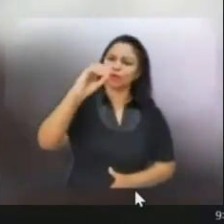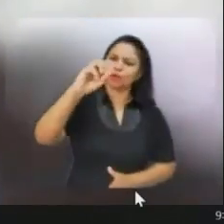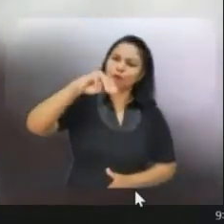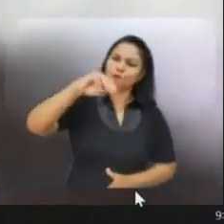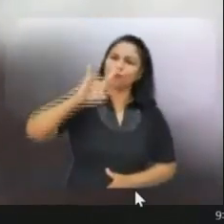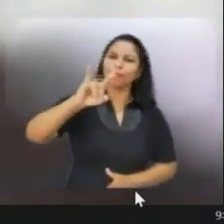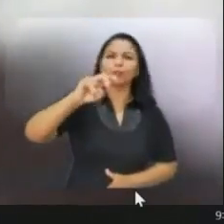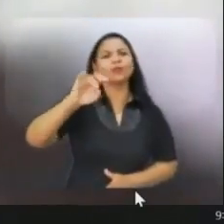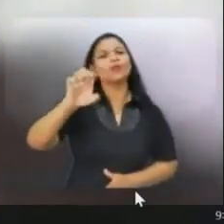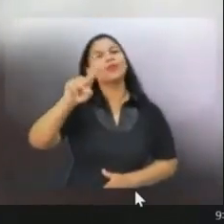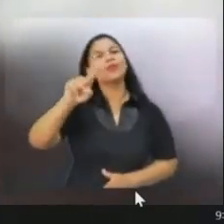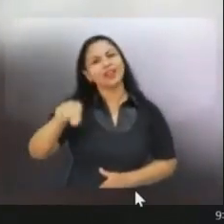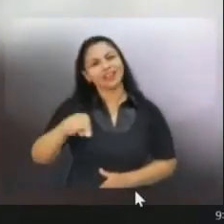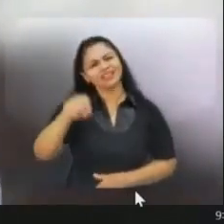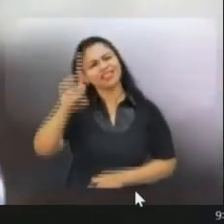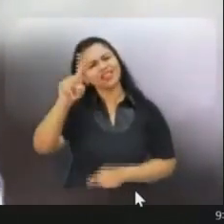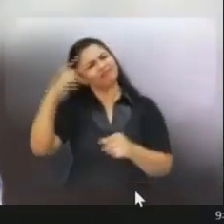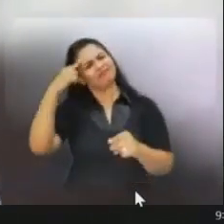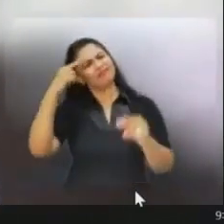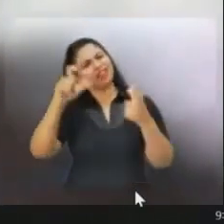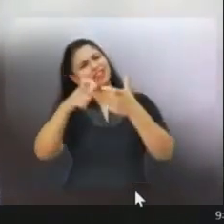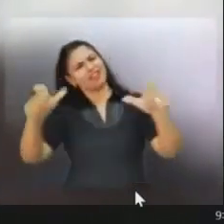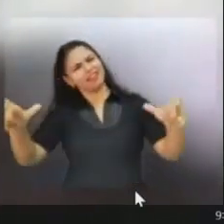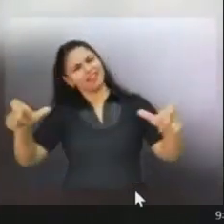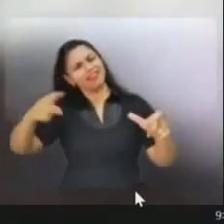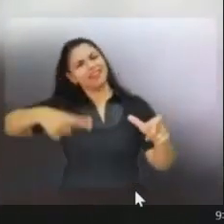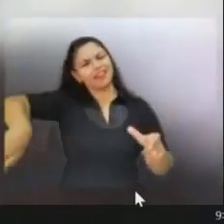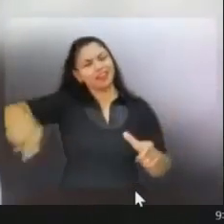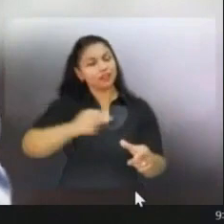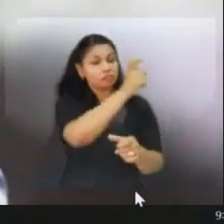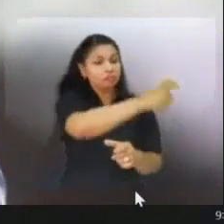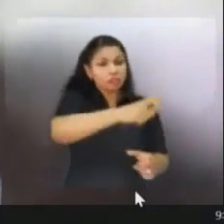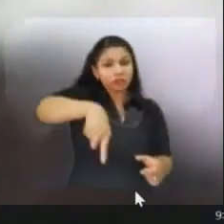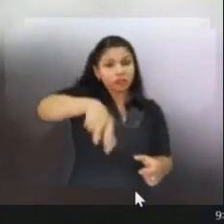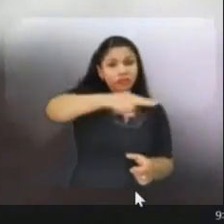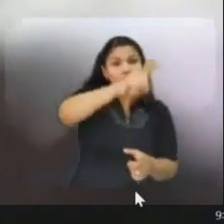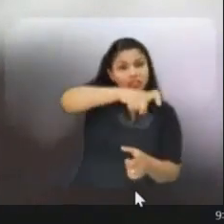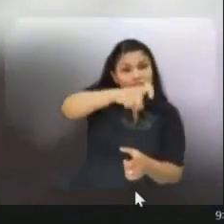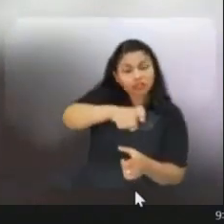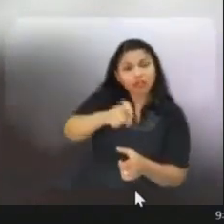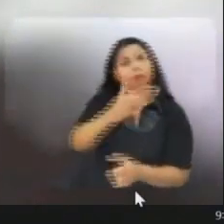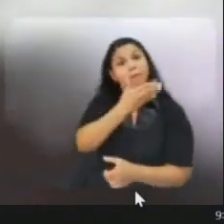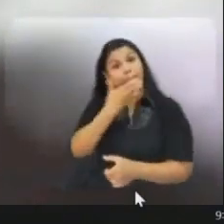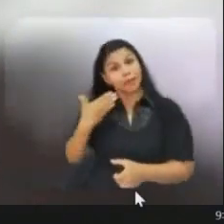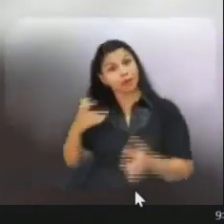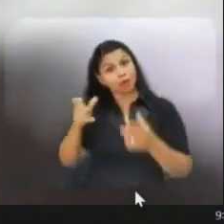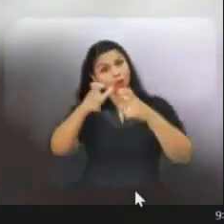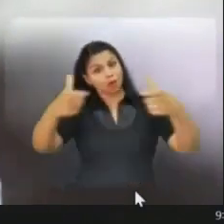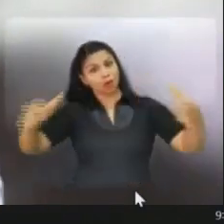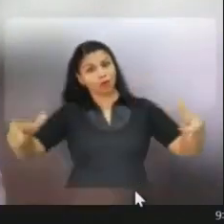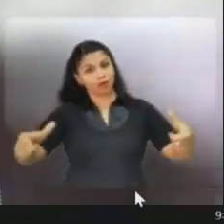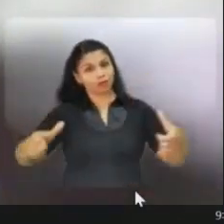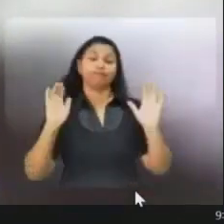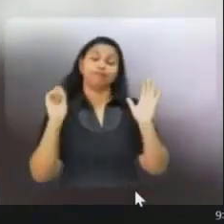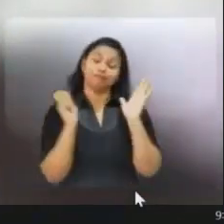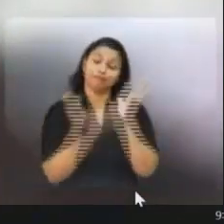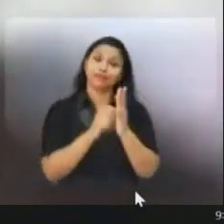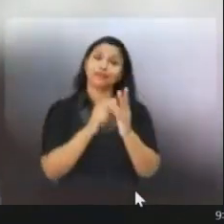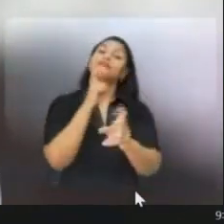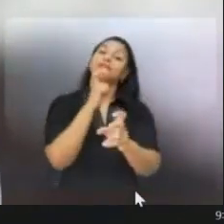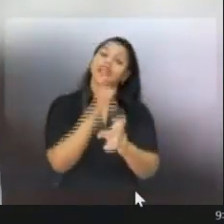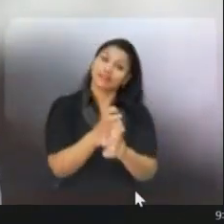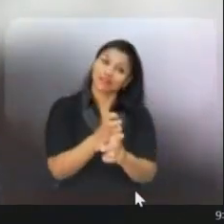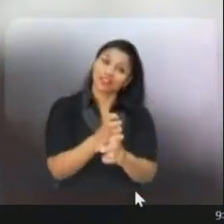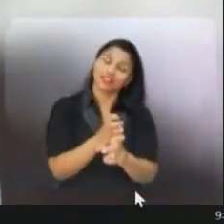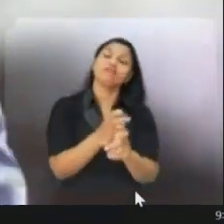that the spectrum is better managed if they are being managed by users. However, that will be quite difficult and it will